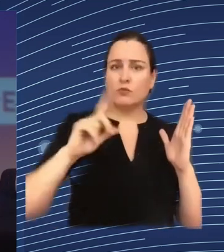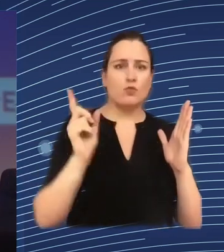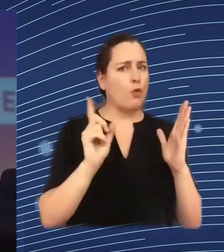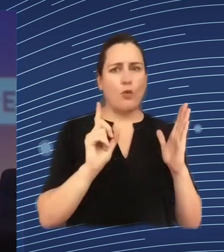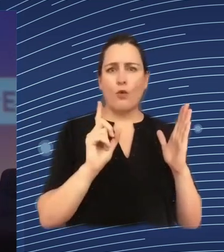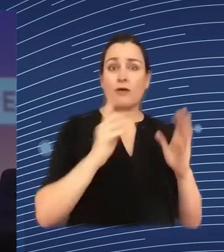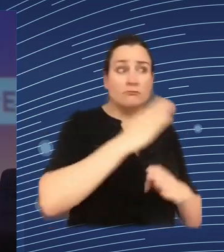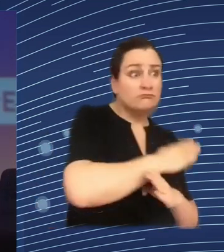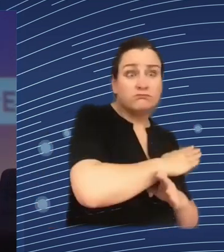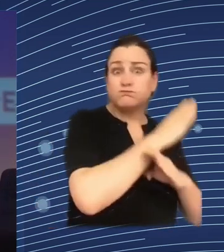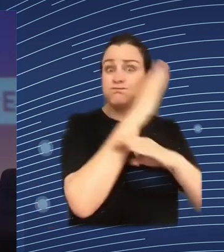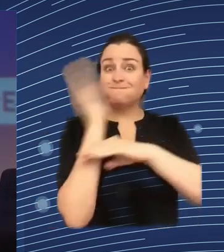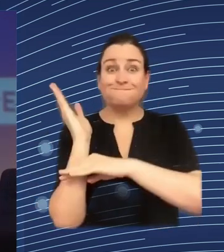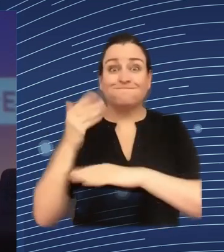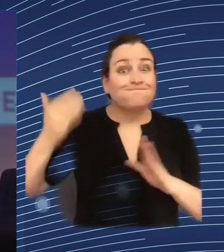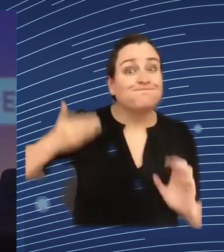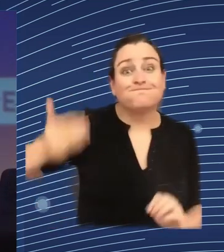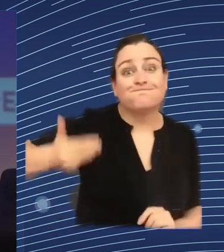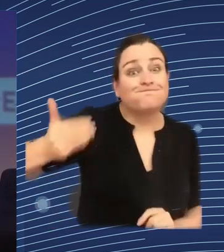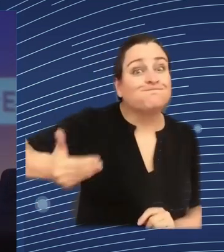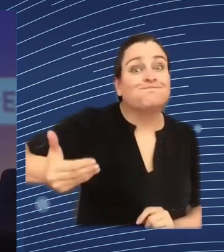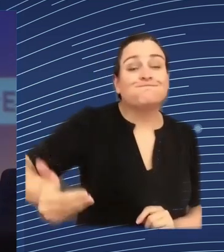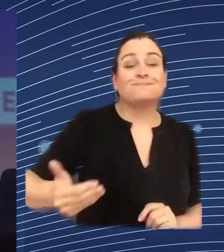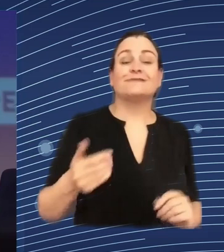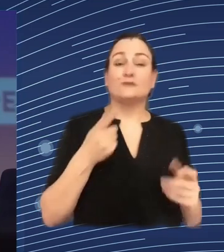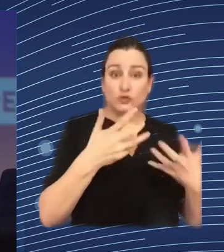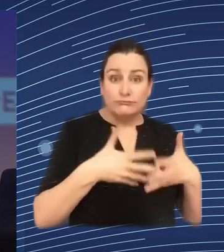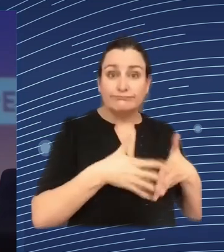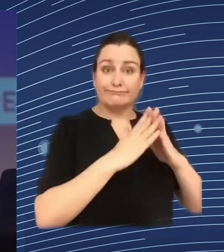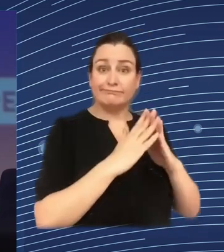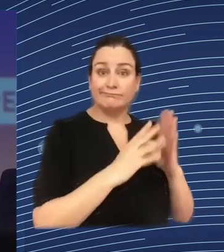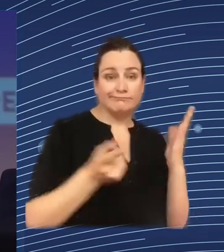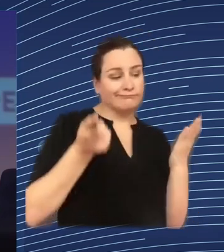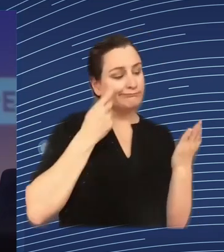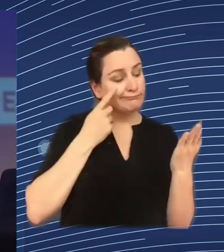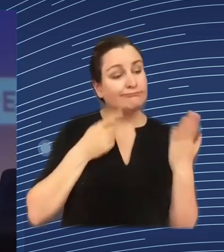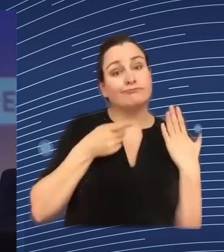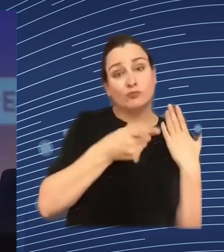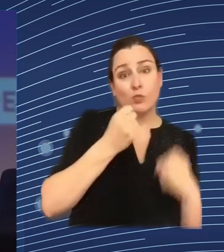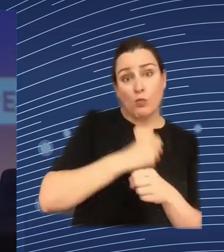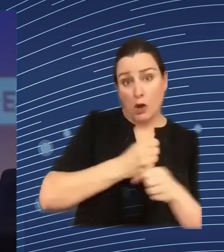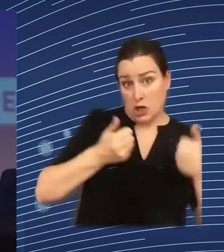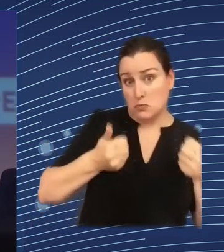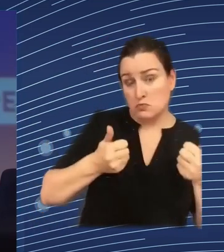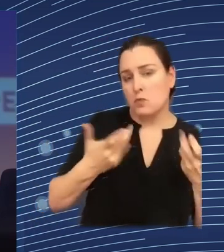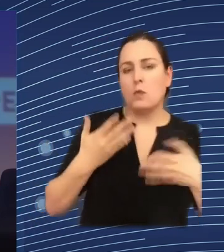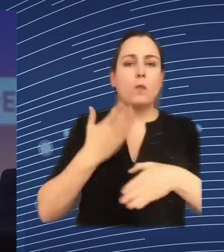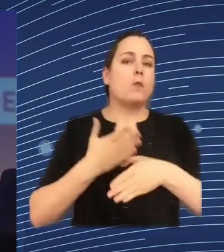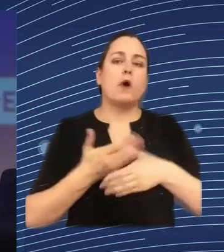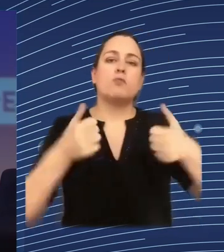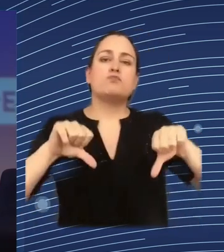create performance profiles and for feedback discussions and process analysis